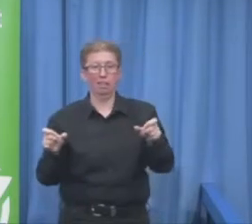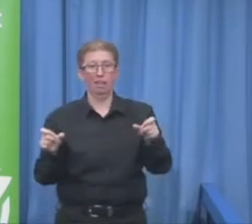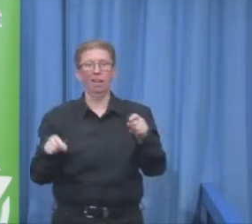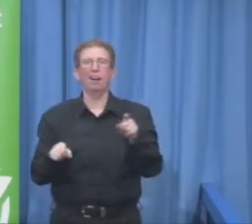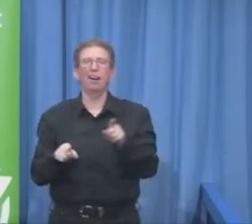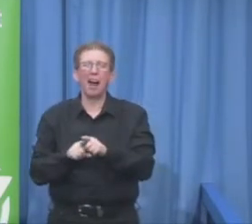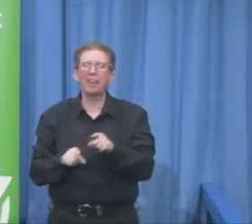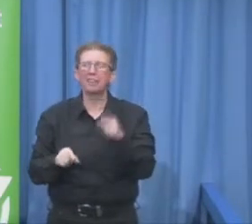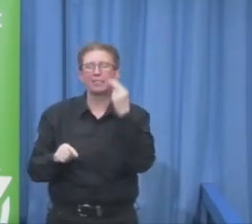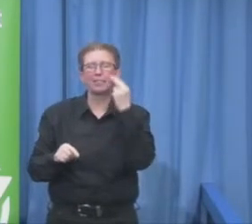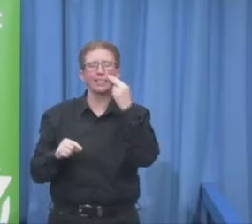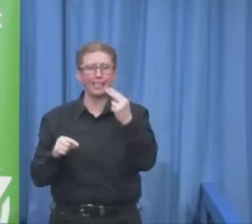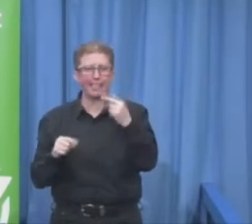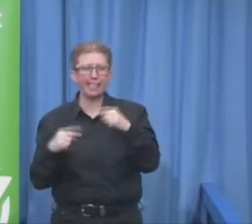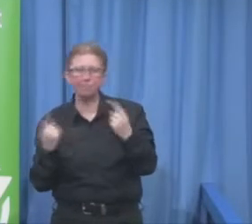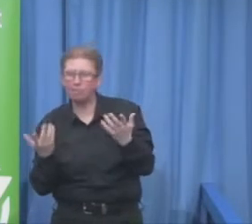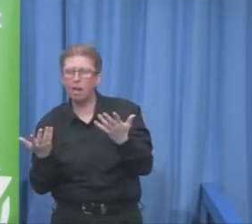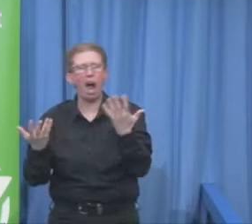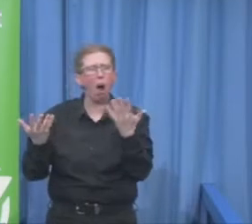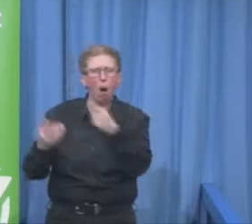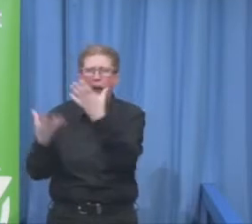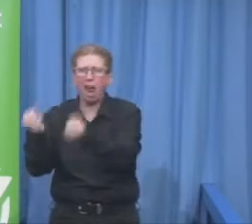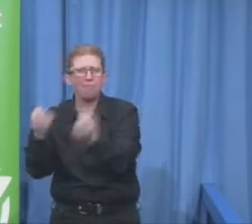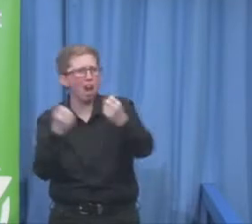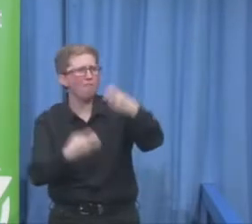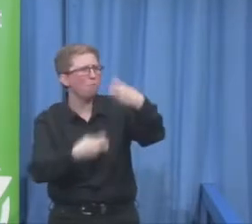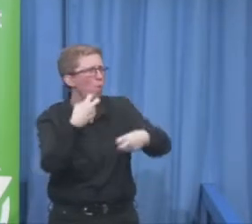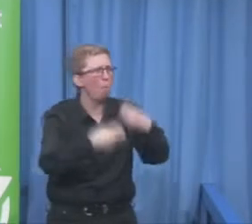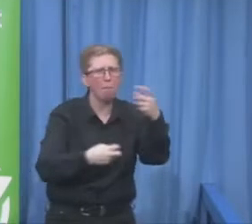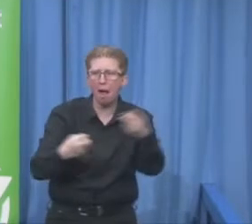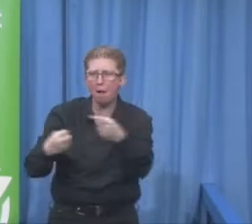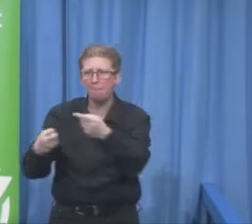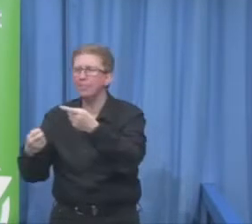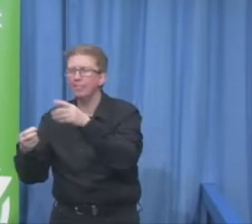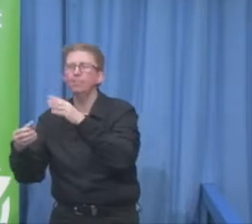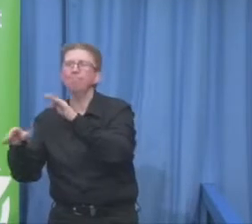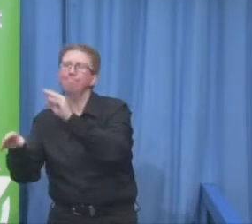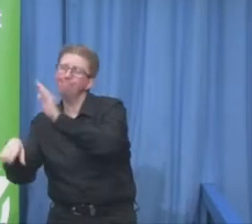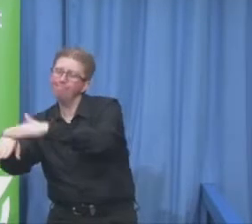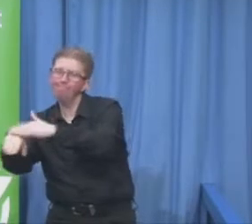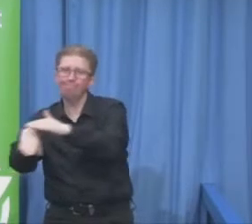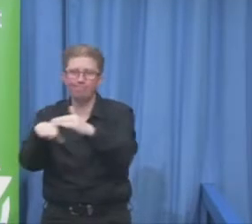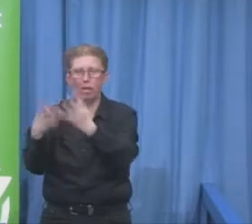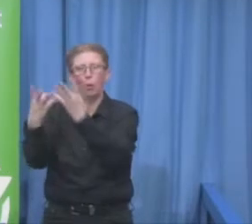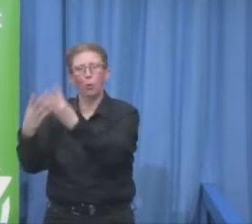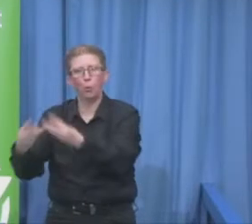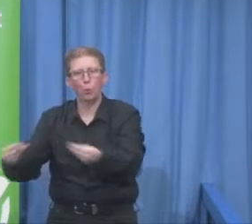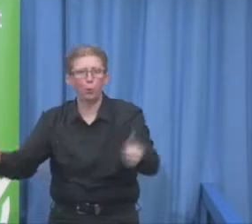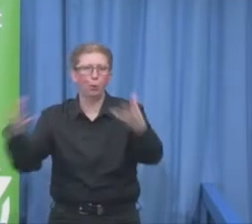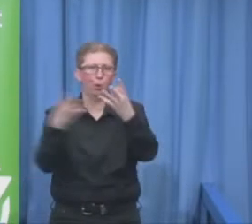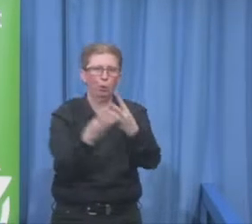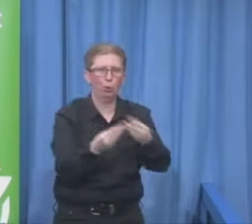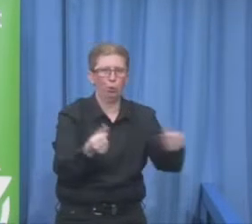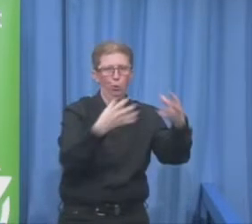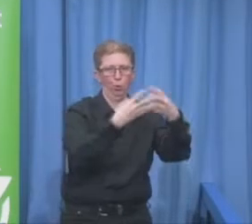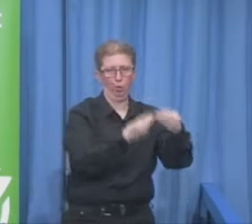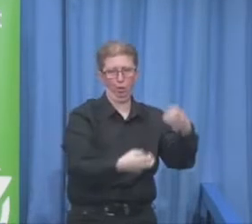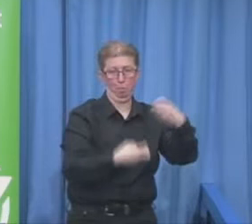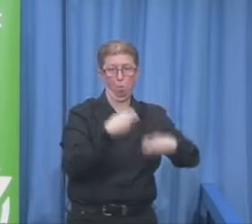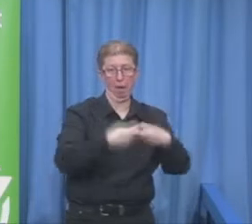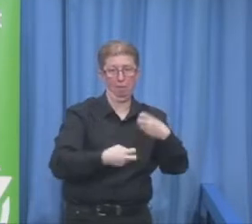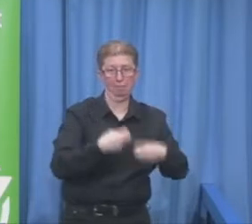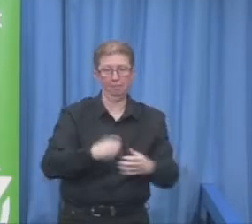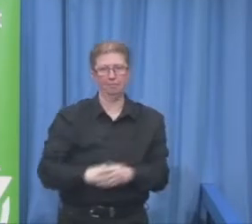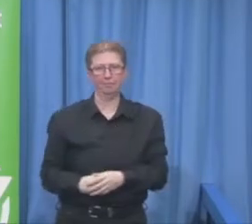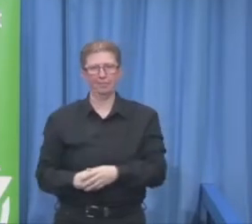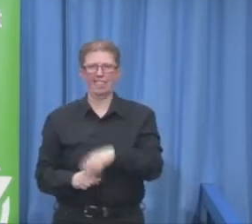is and I'm sure you all know from your own work is that data availability across